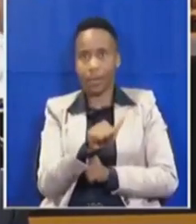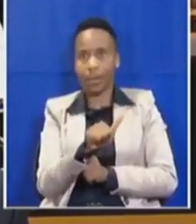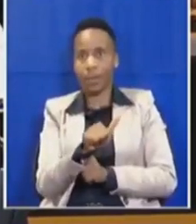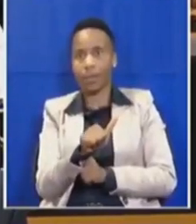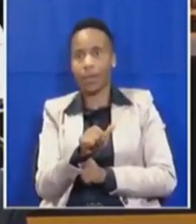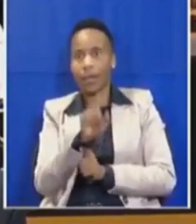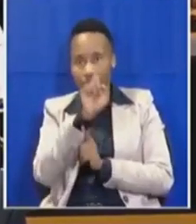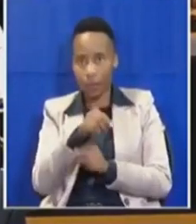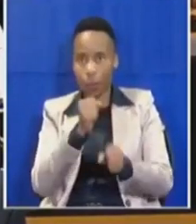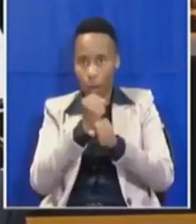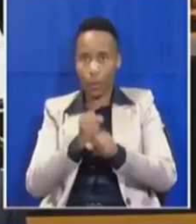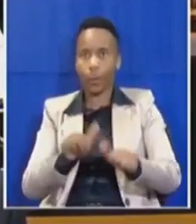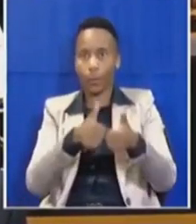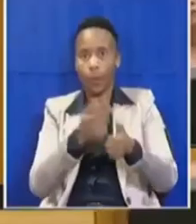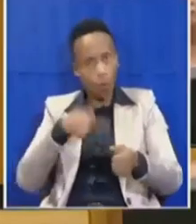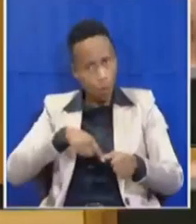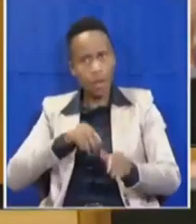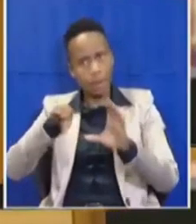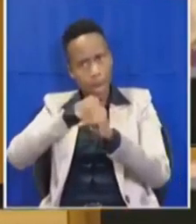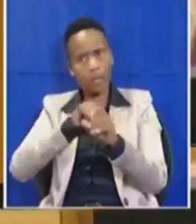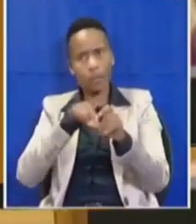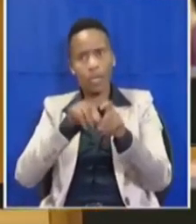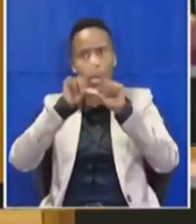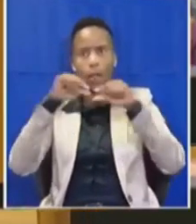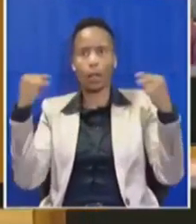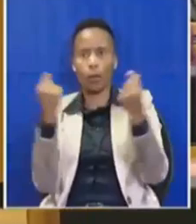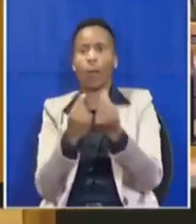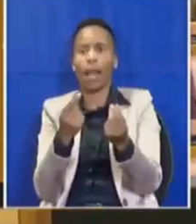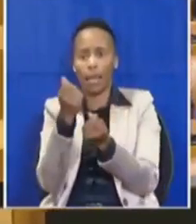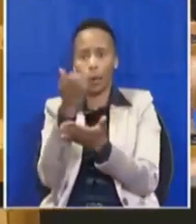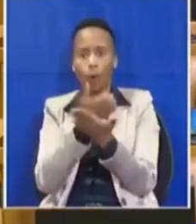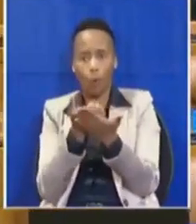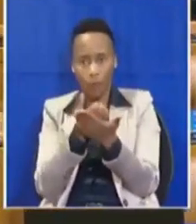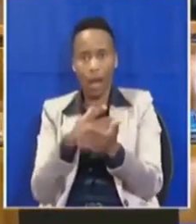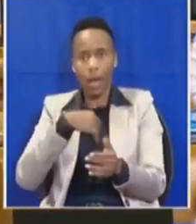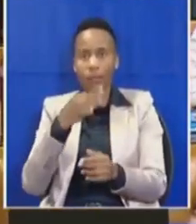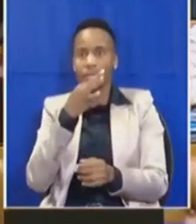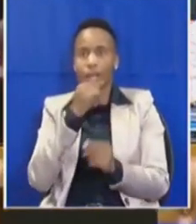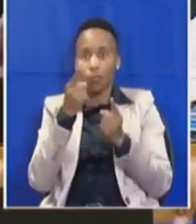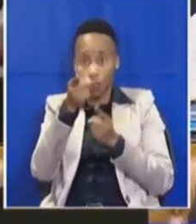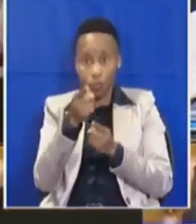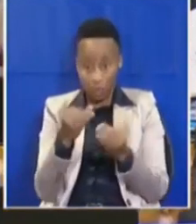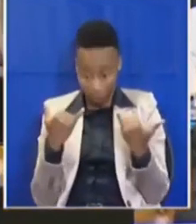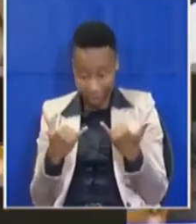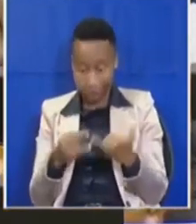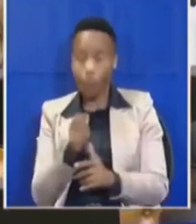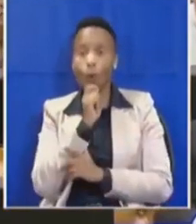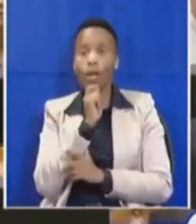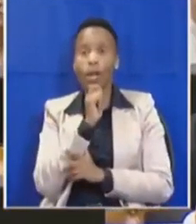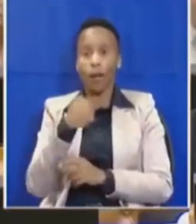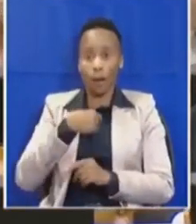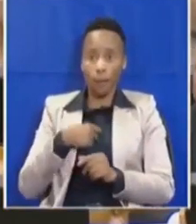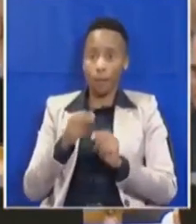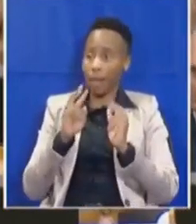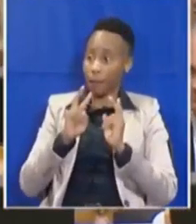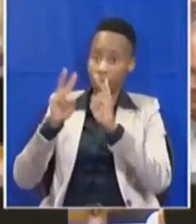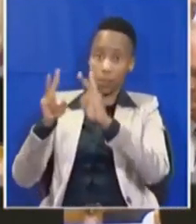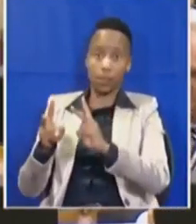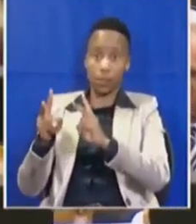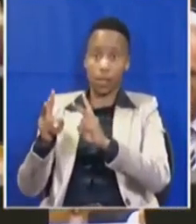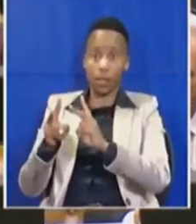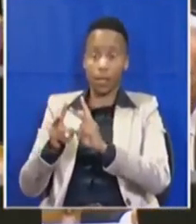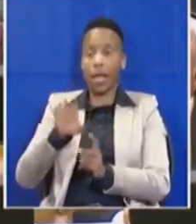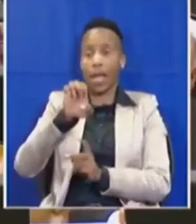We're part of the global economy. And I want to say this to you, just this morning, I visited an enterprise in Delft.